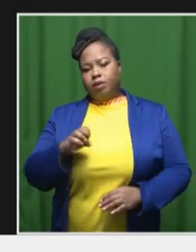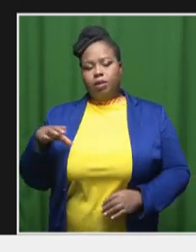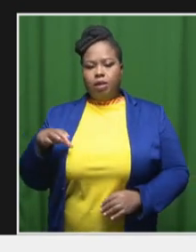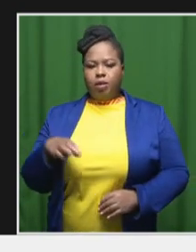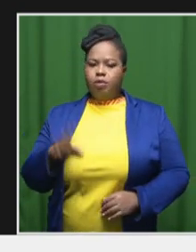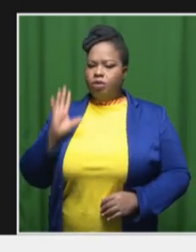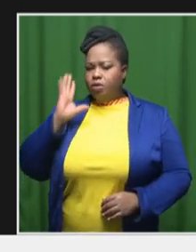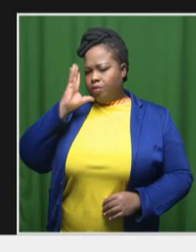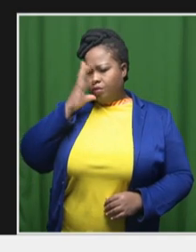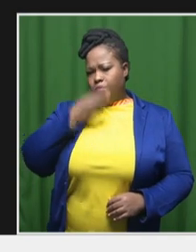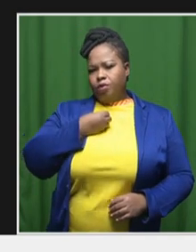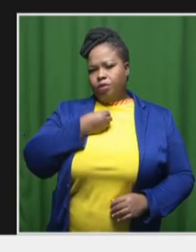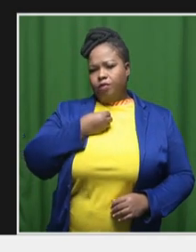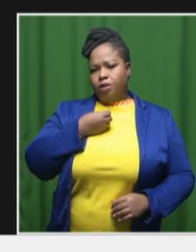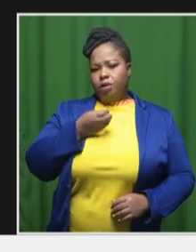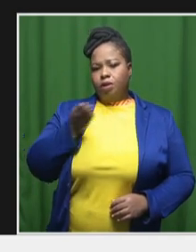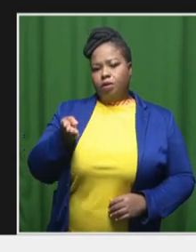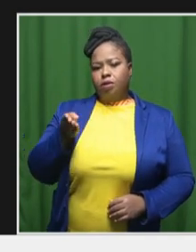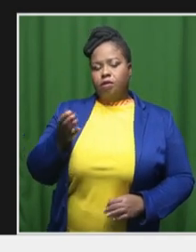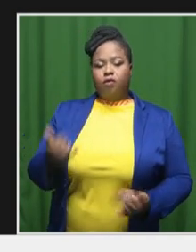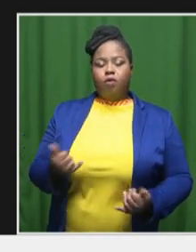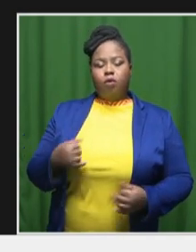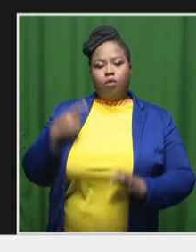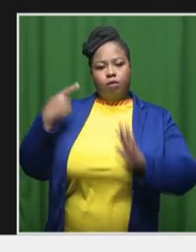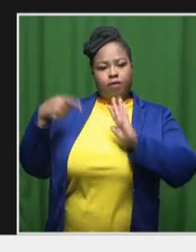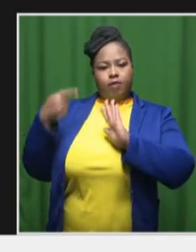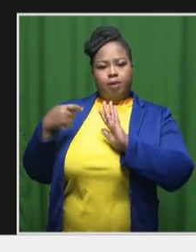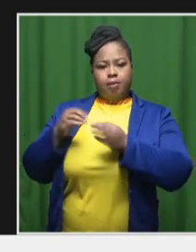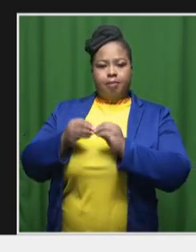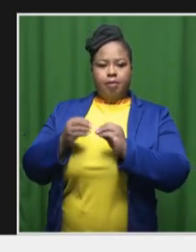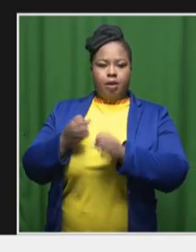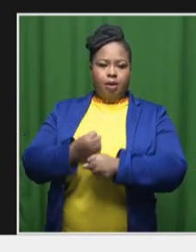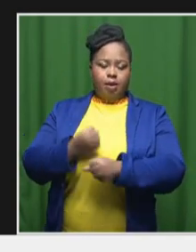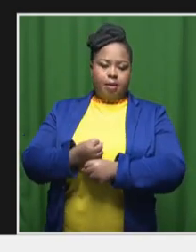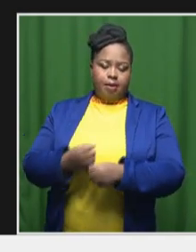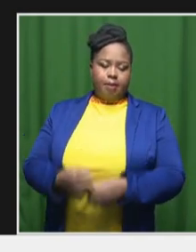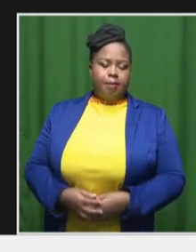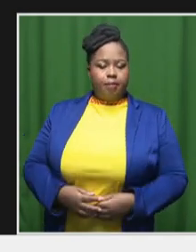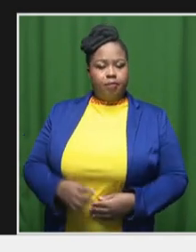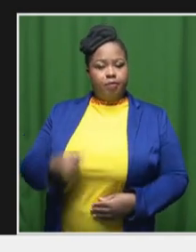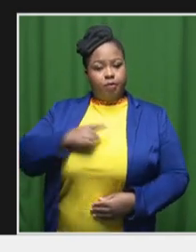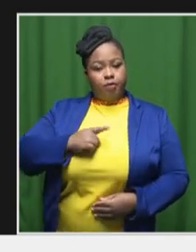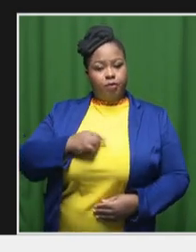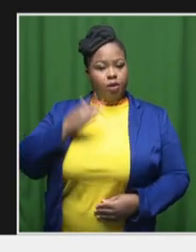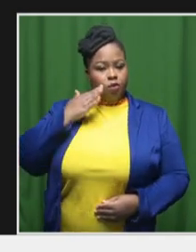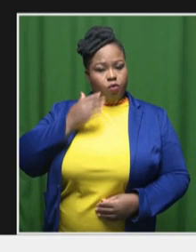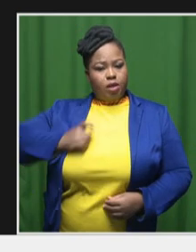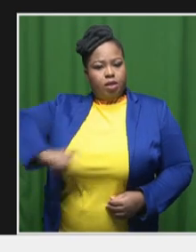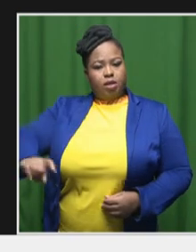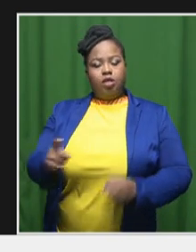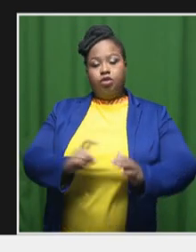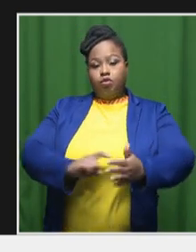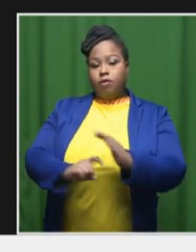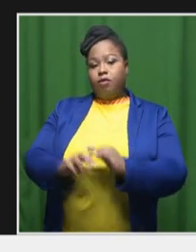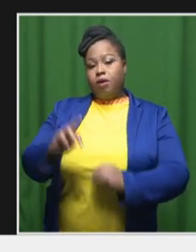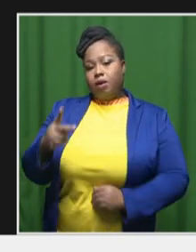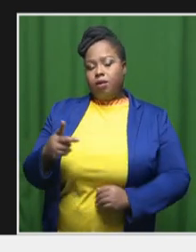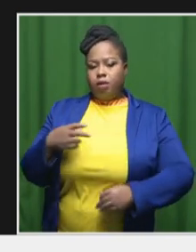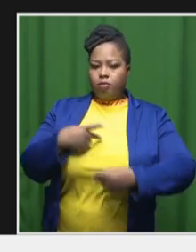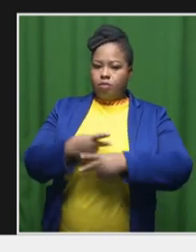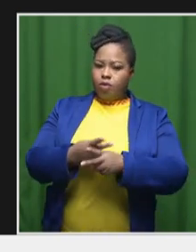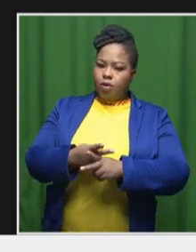attractive destination for filmmaking. Because, you know, during the screening of some of the production,